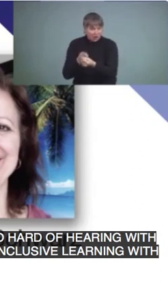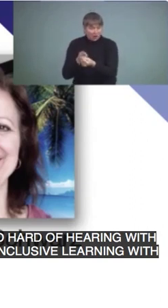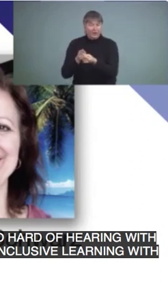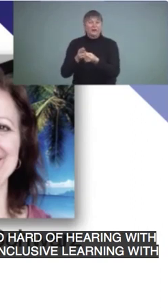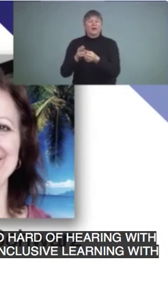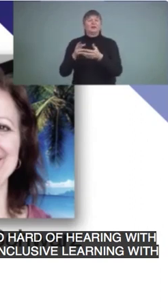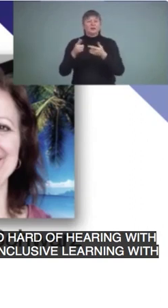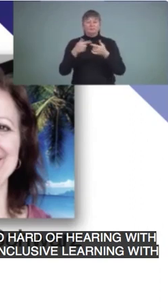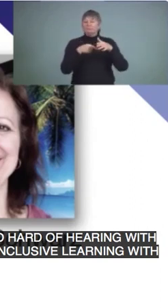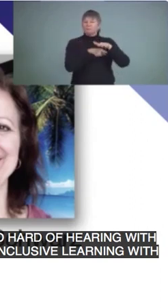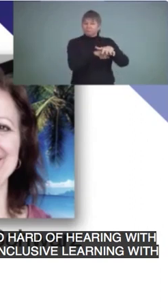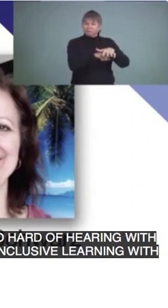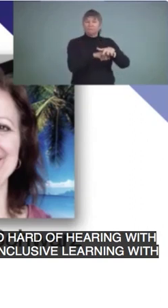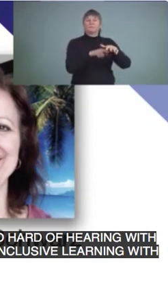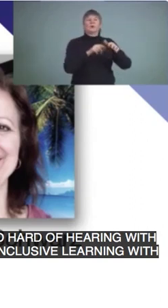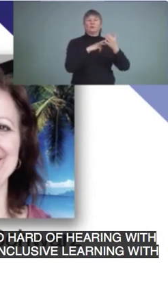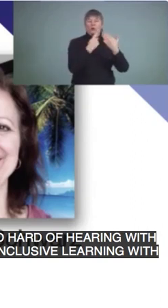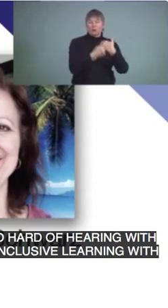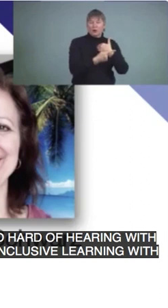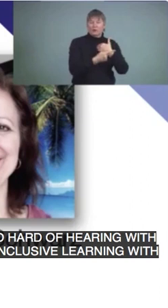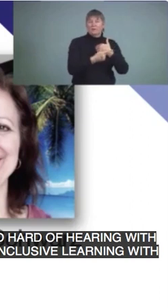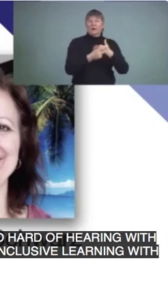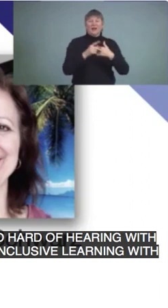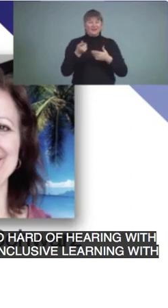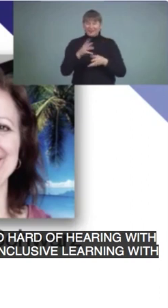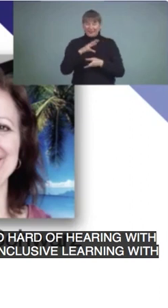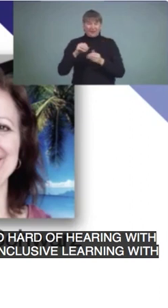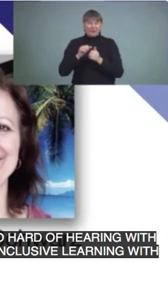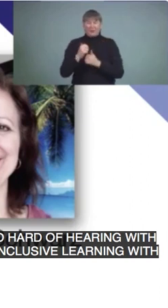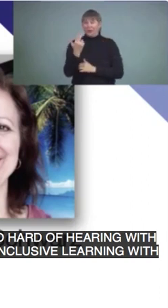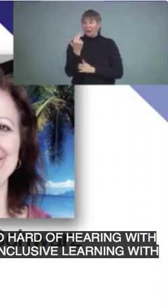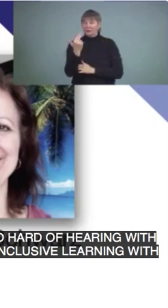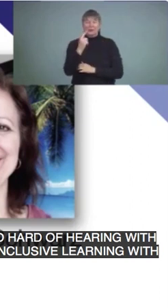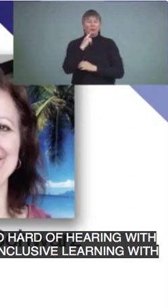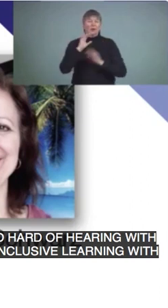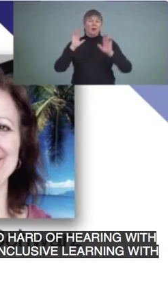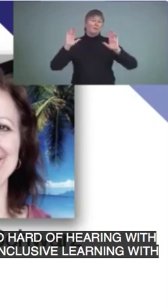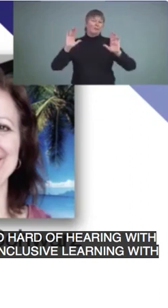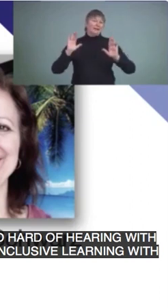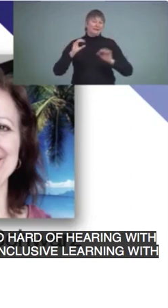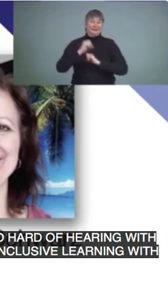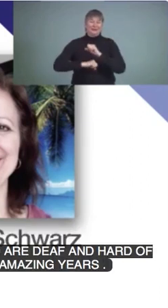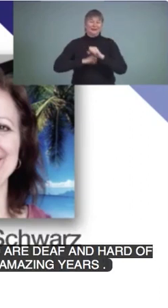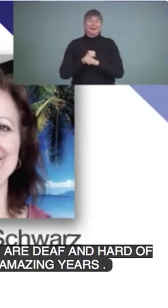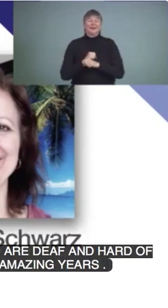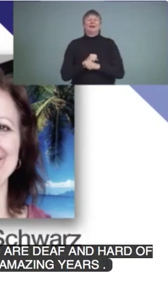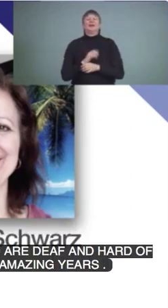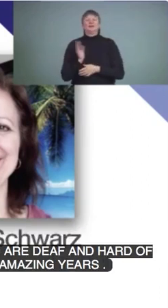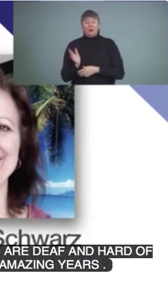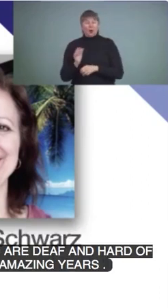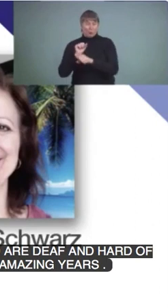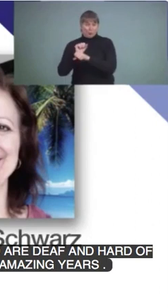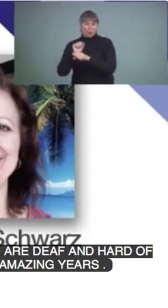inclusive educational programs for 13 amazing years. In addition to her work in the